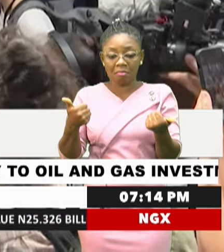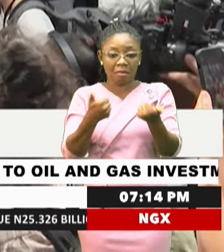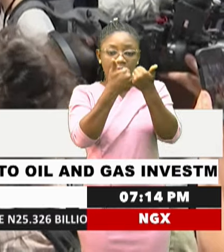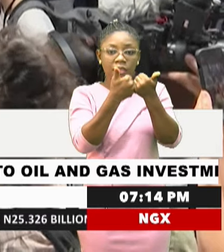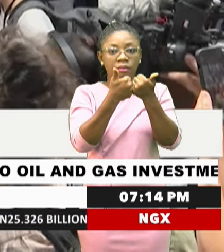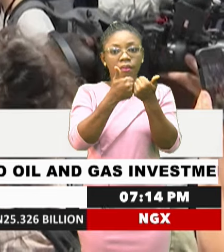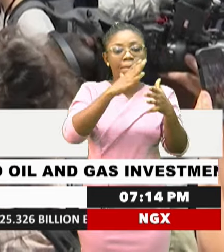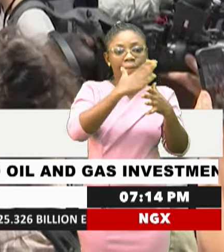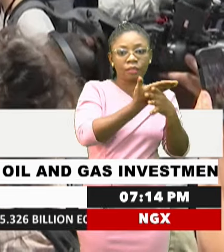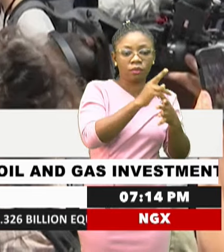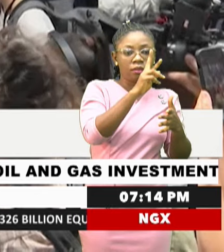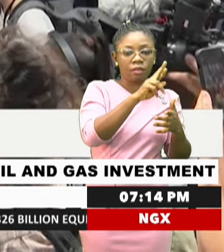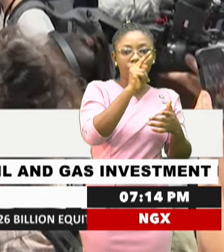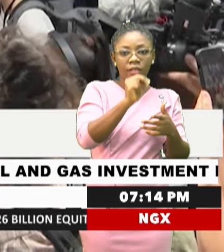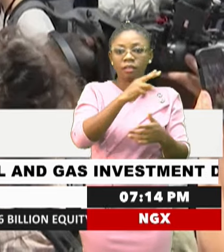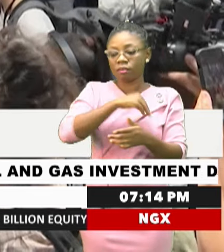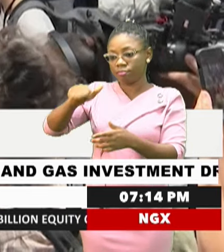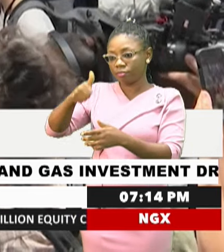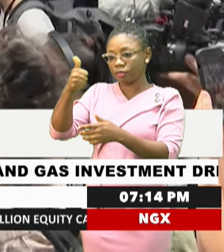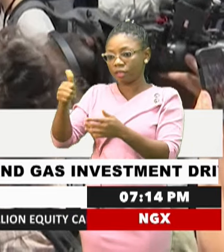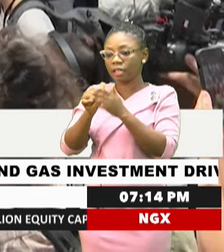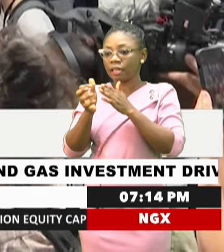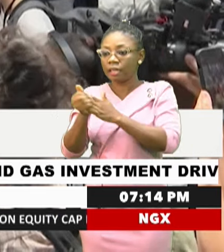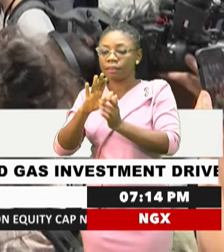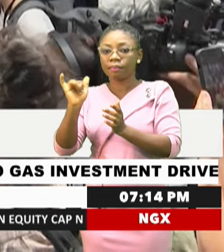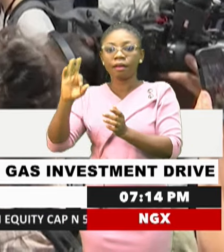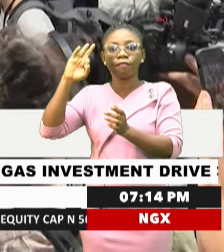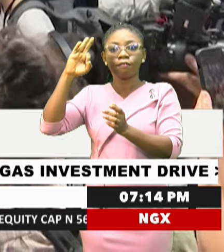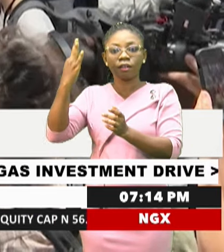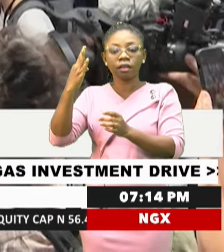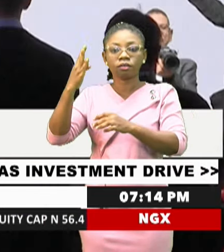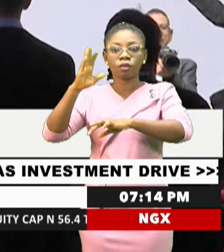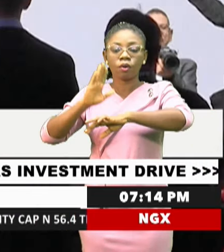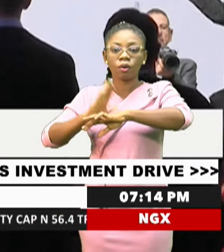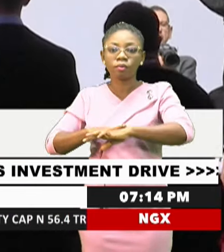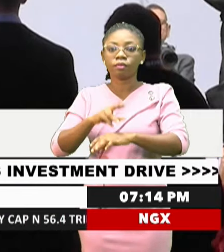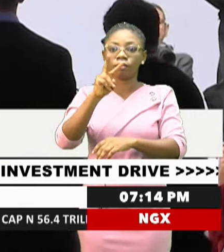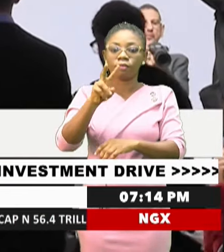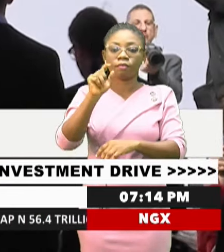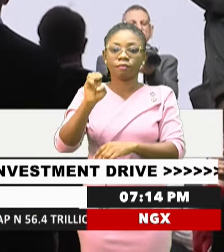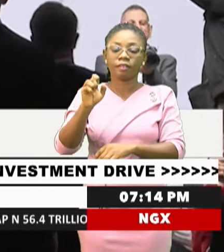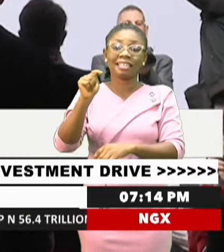and the left, led by the hard-left friends unbounded of veteran firebrand Jean-Luc